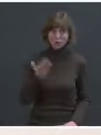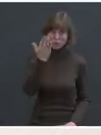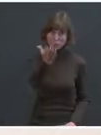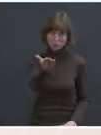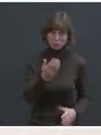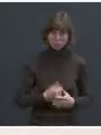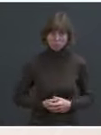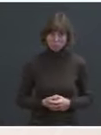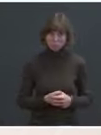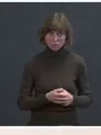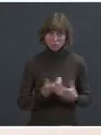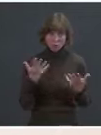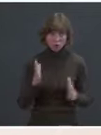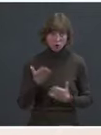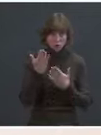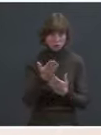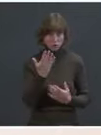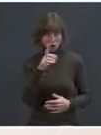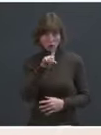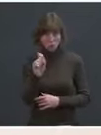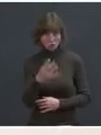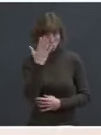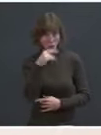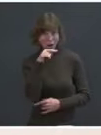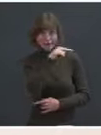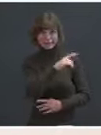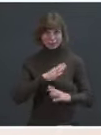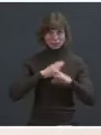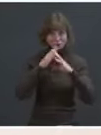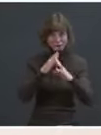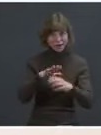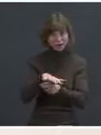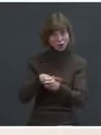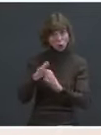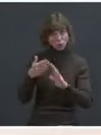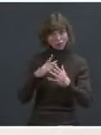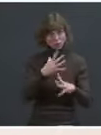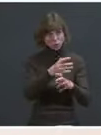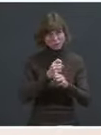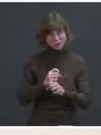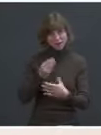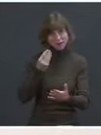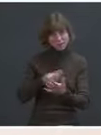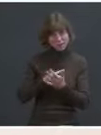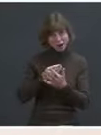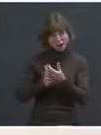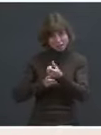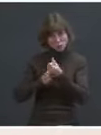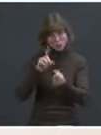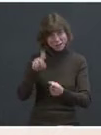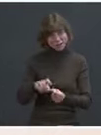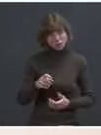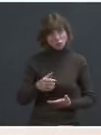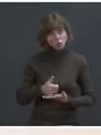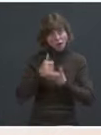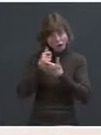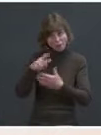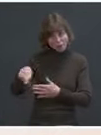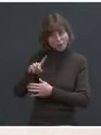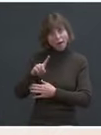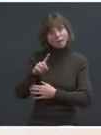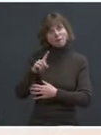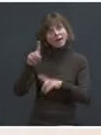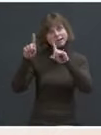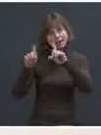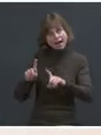question is, why is he standing in the way of local communities getting the funding and support they need to help with testing, isolation, and quarantining efforts? But again, just